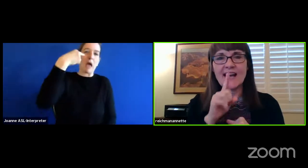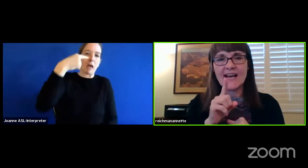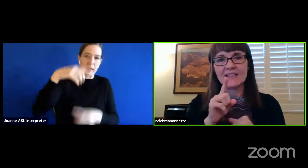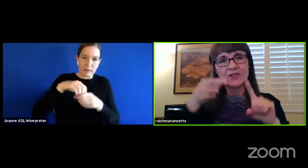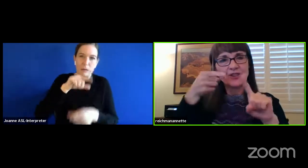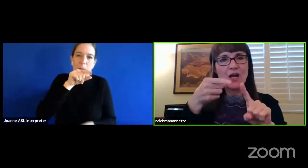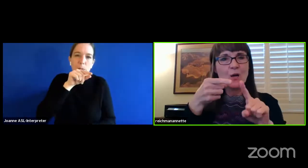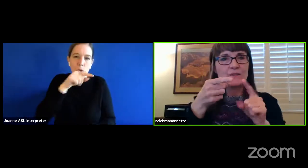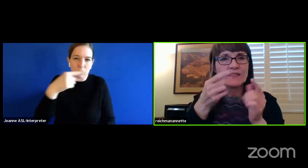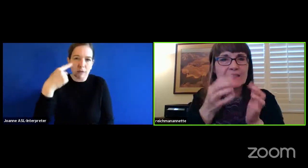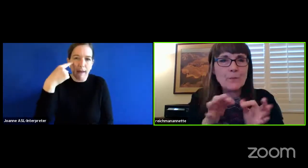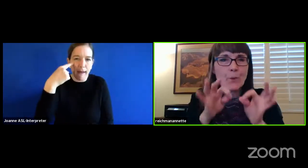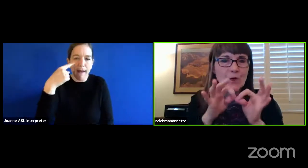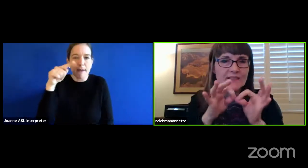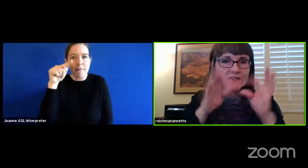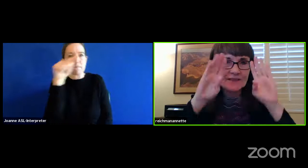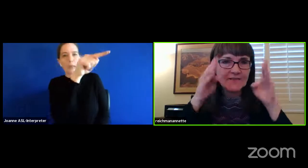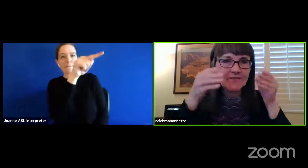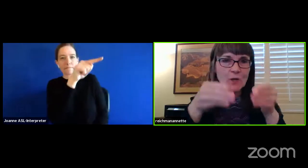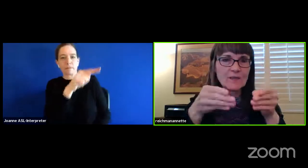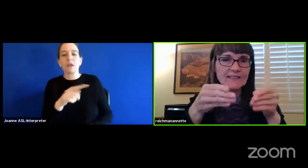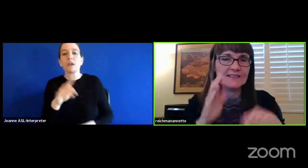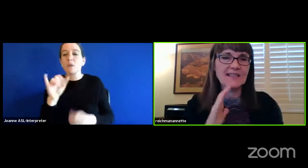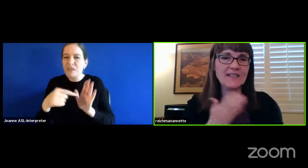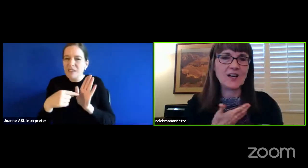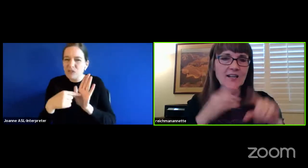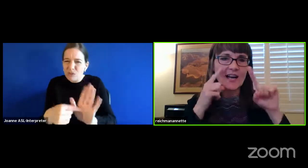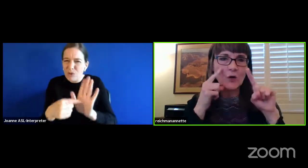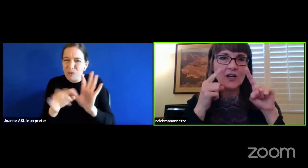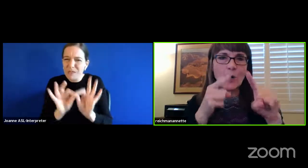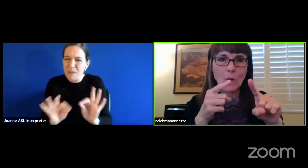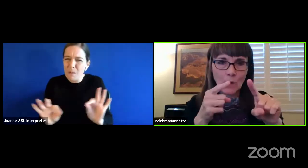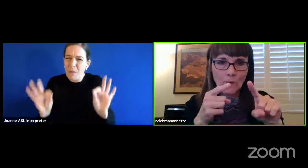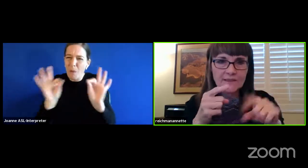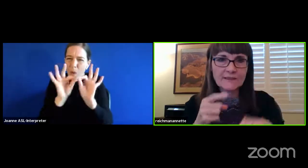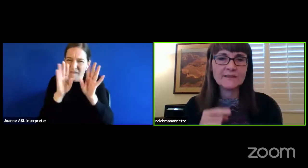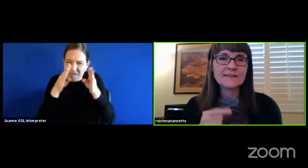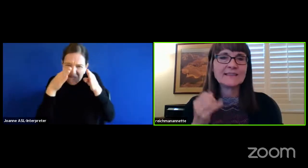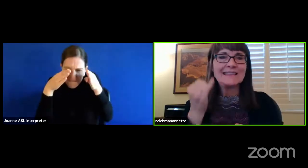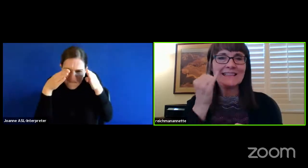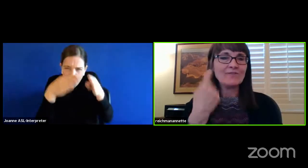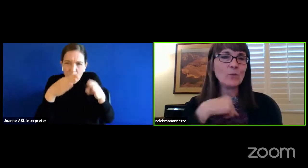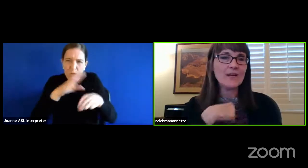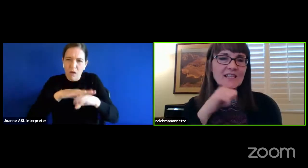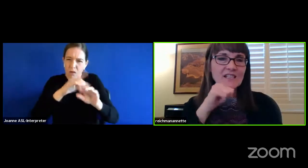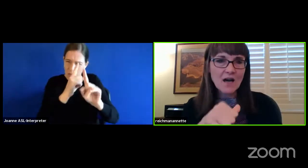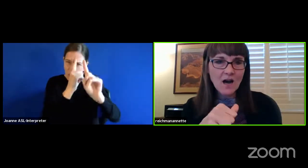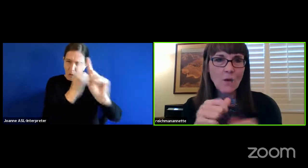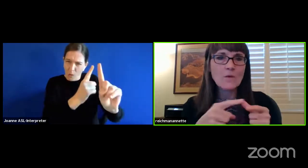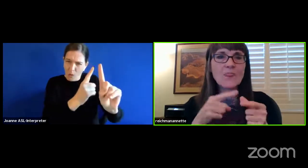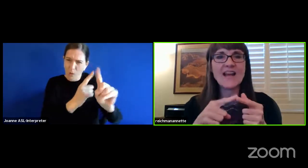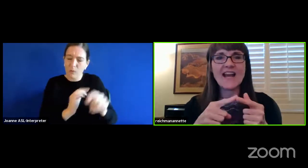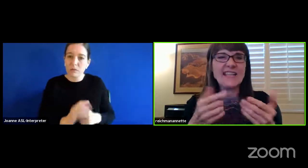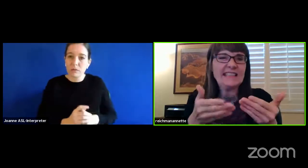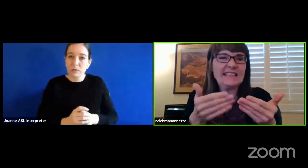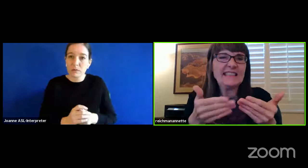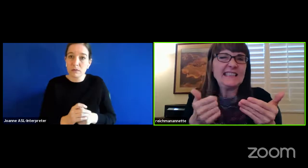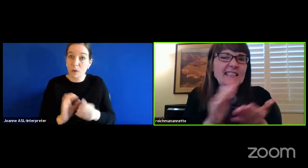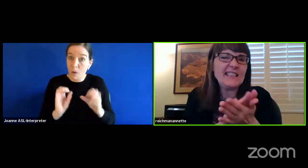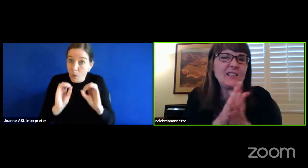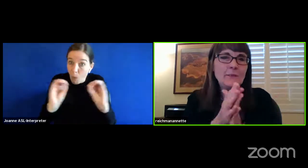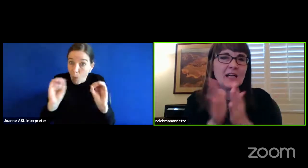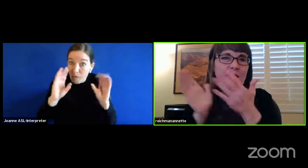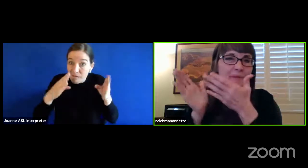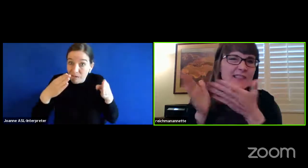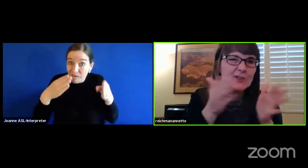So that shows the importance of focusing on our goals. If we don't, then it's